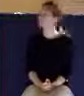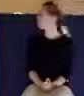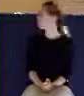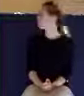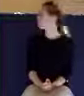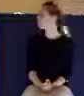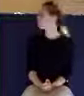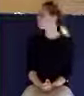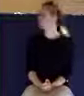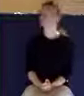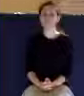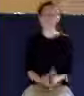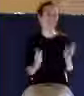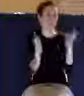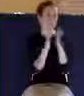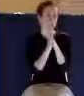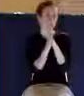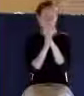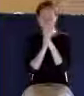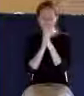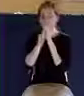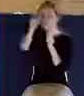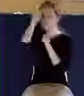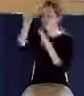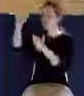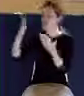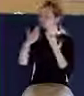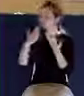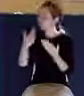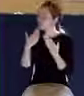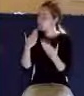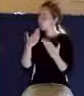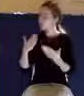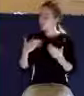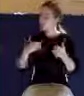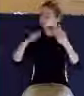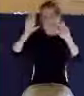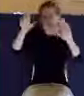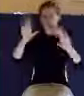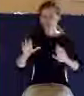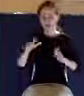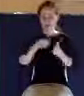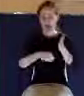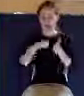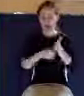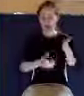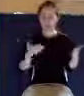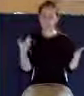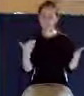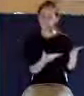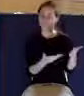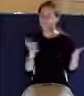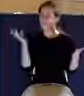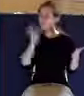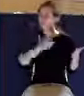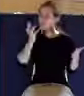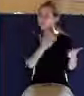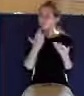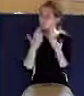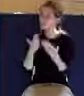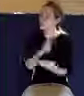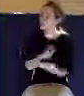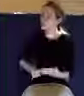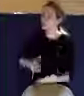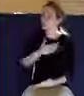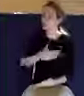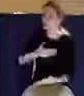Pray with me. Father, thank you for this awesome passage of Scripture. Lord, give us understanding.